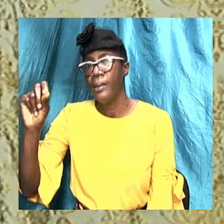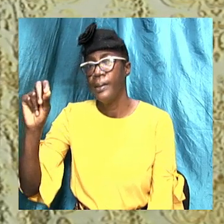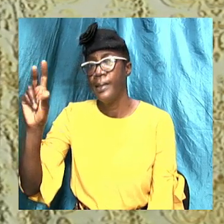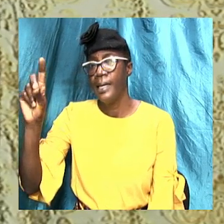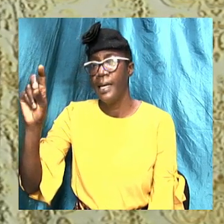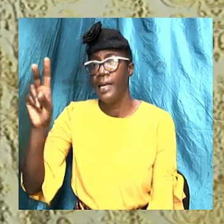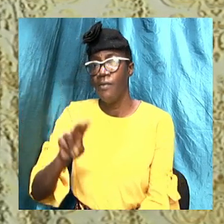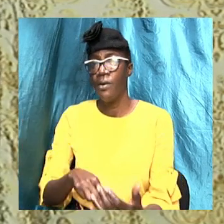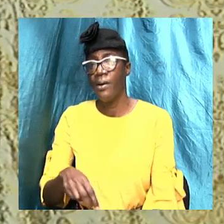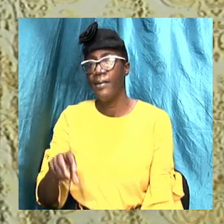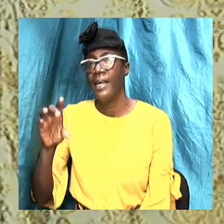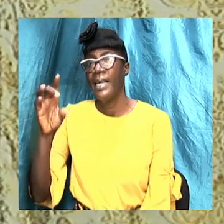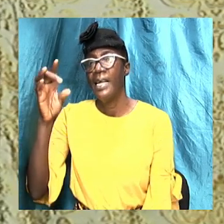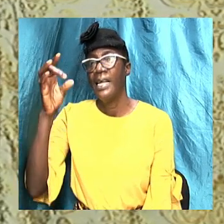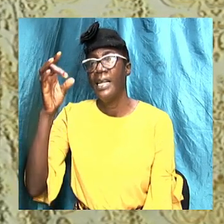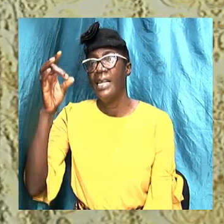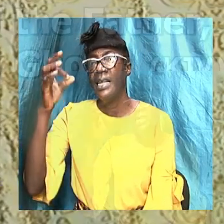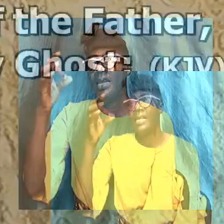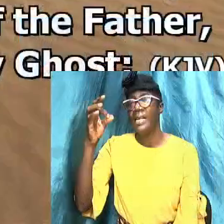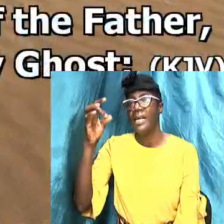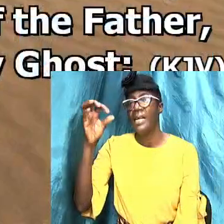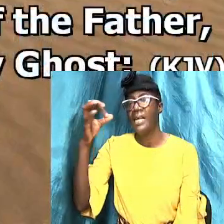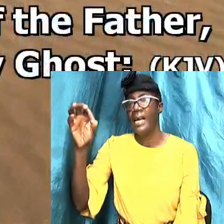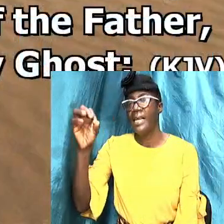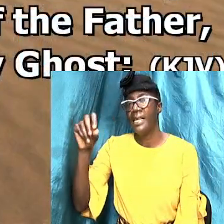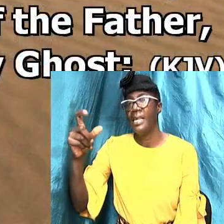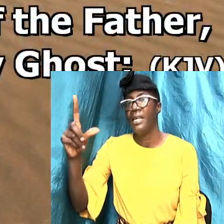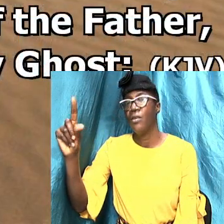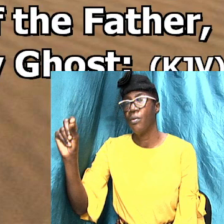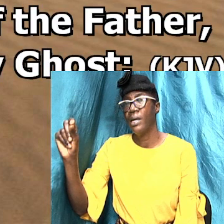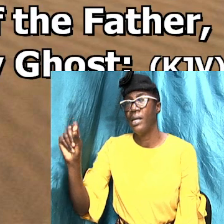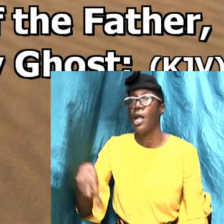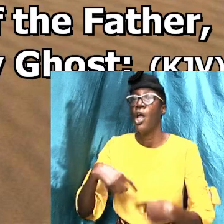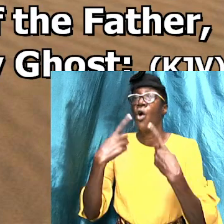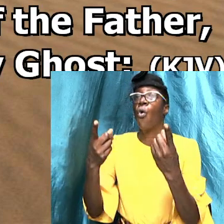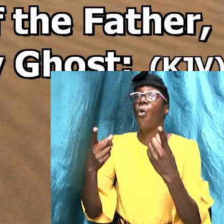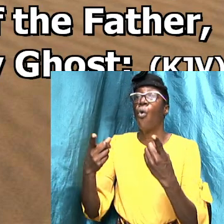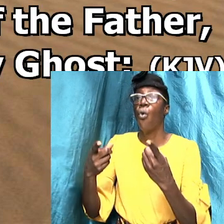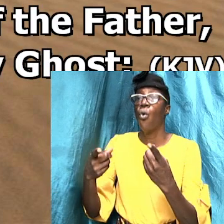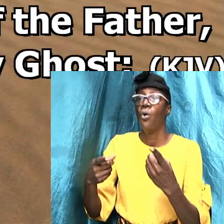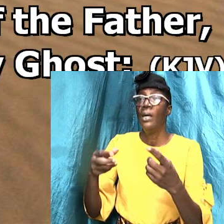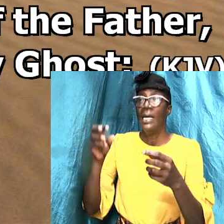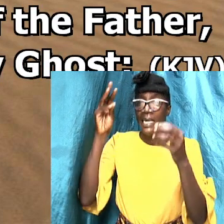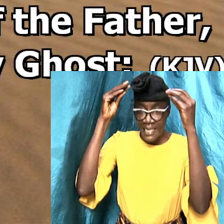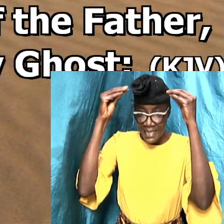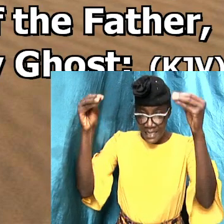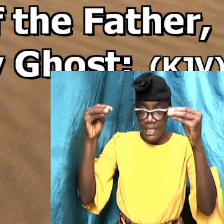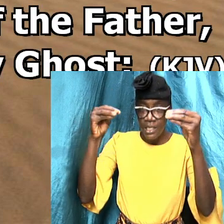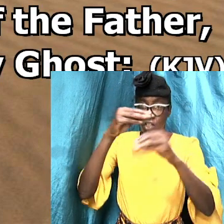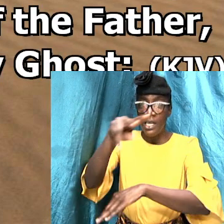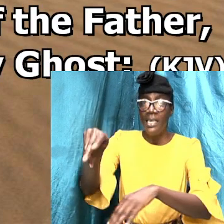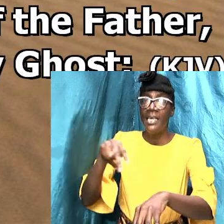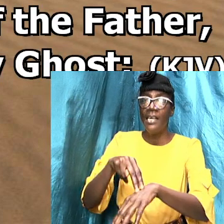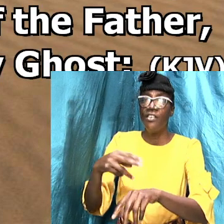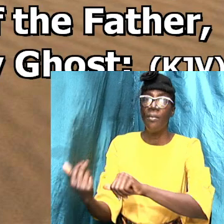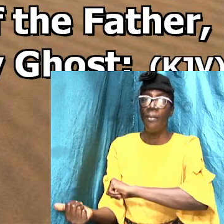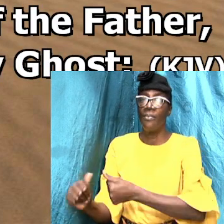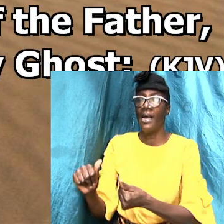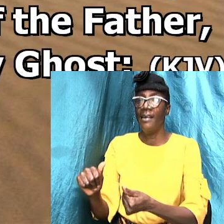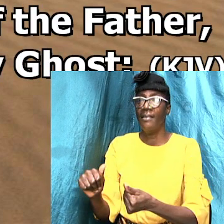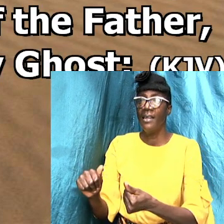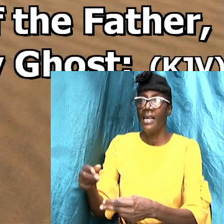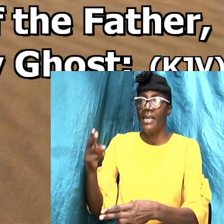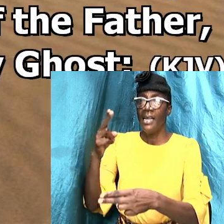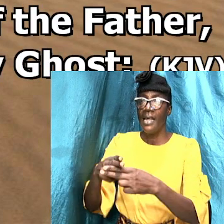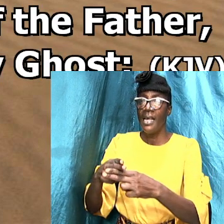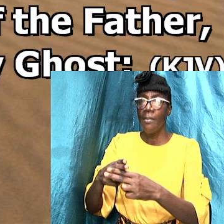It is an act of obedience. Go ye, therefore, and teach all nations, baptizing them in the name of the